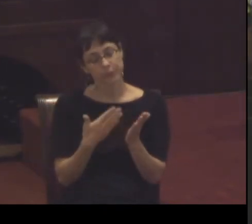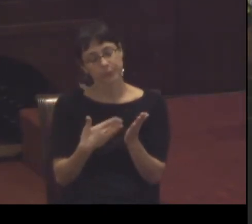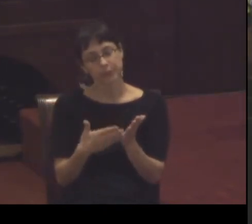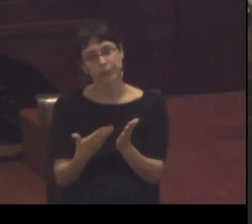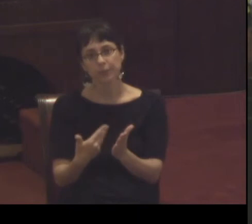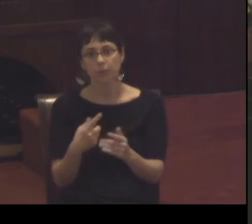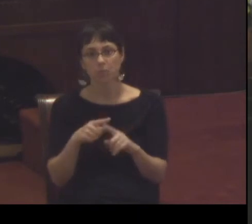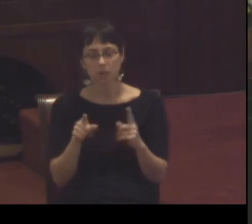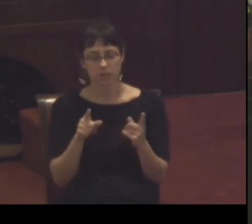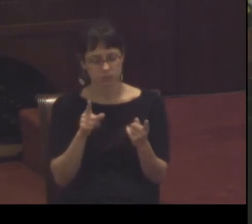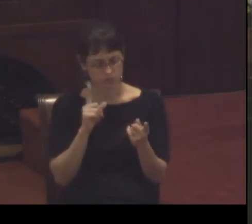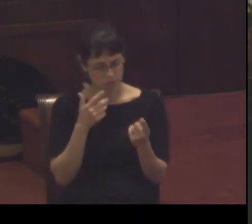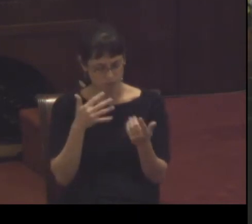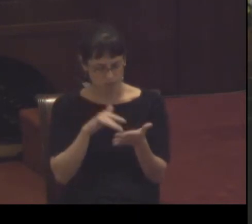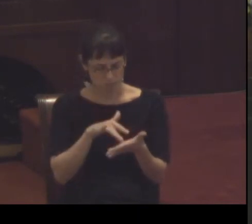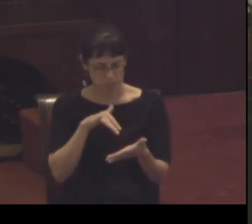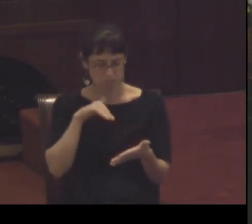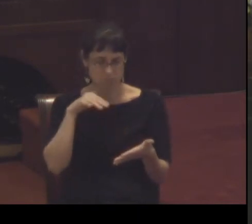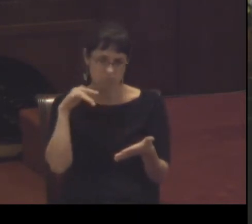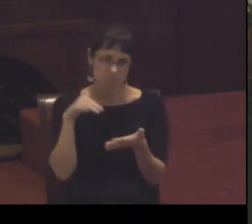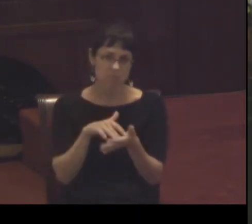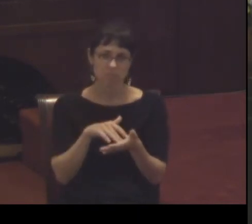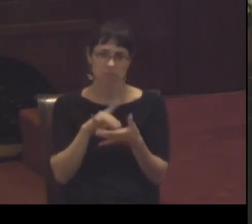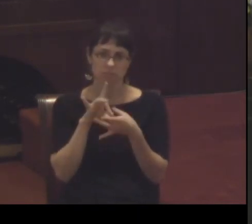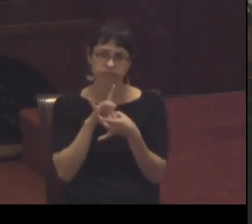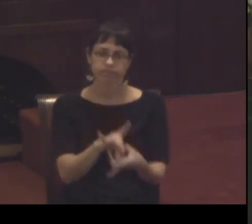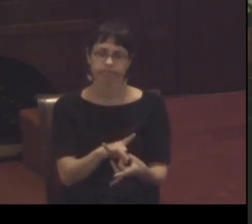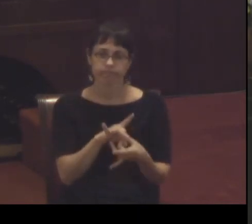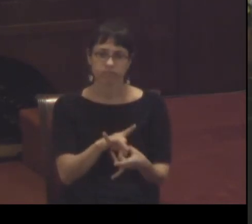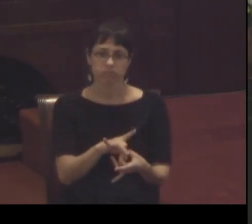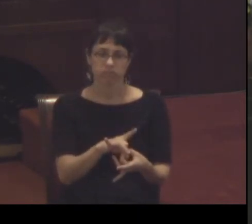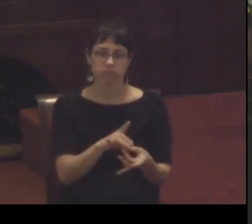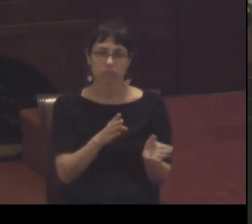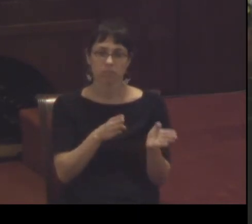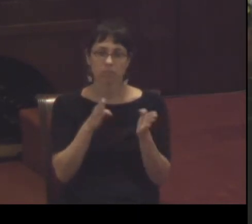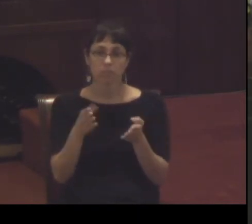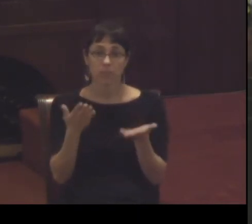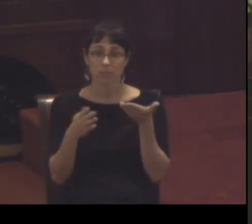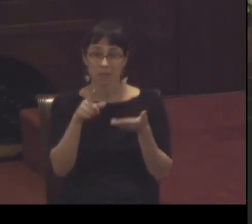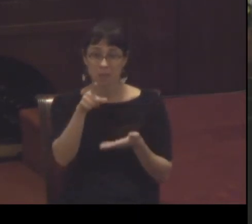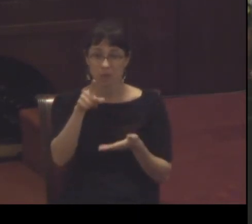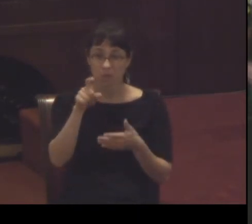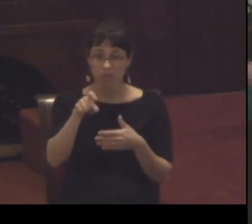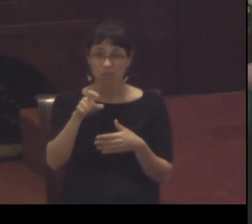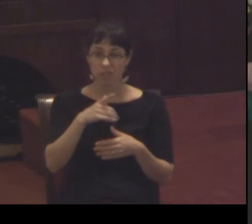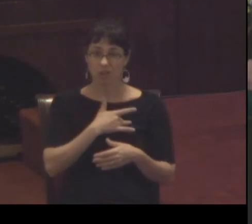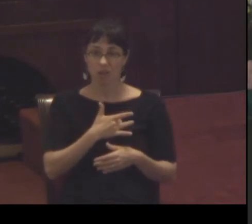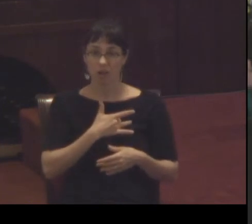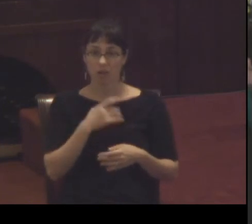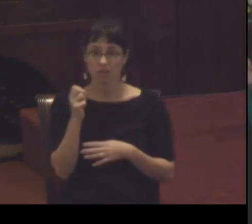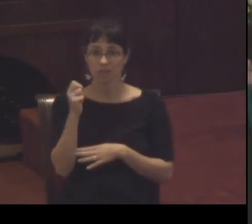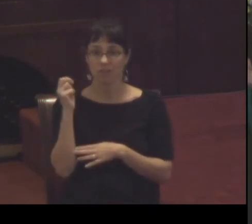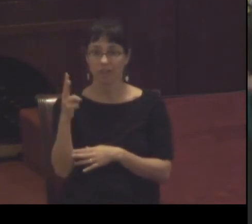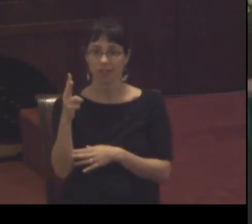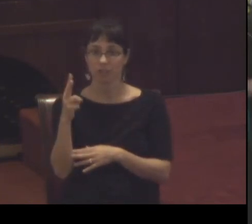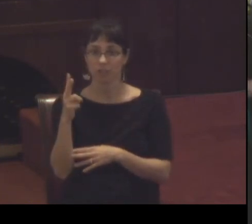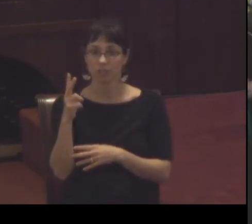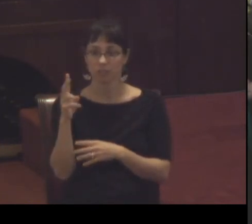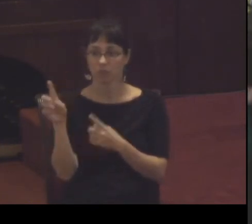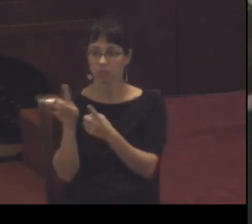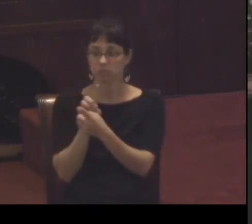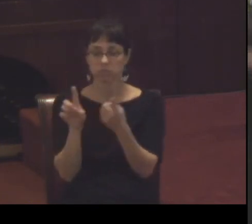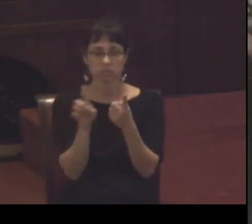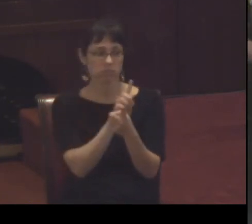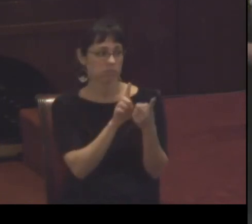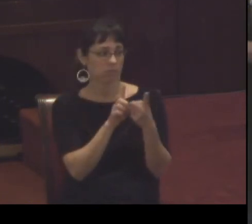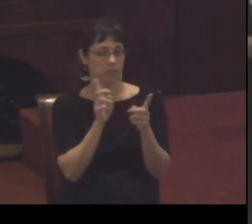engage with it do you need to have the heart of an evangelist to see those around you as lost in